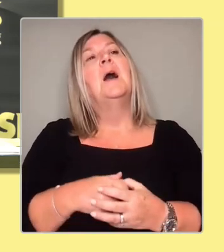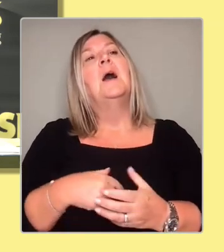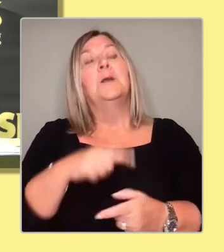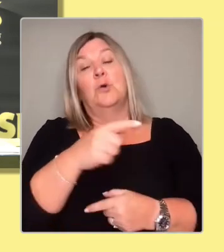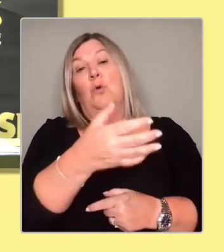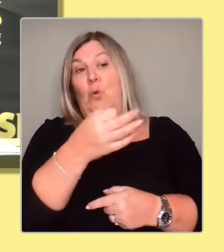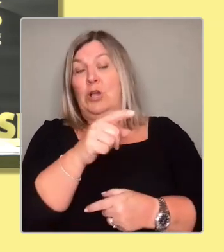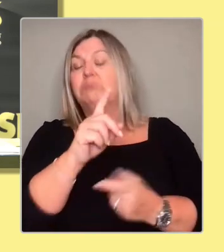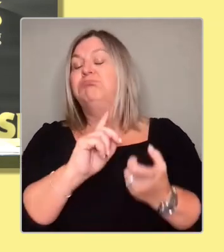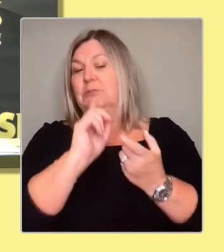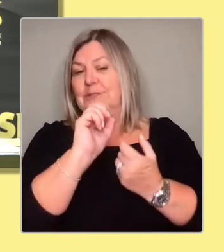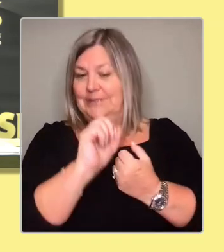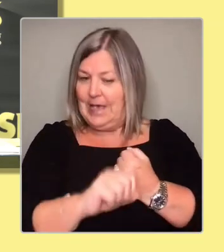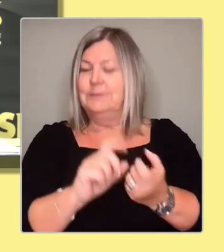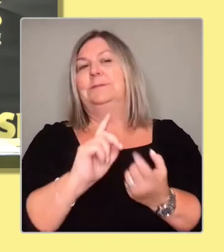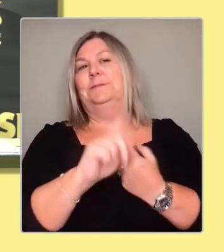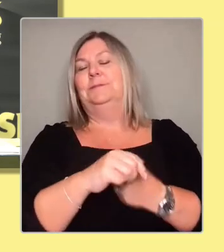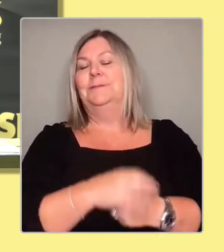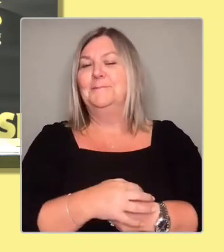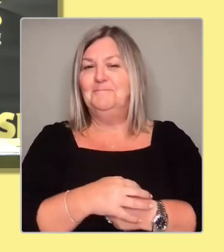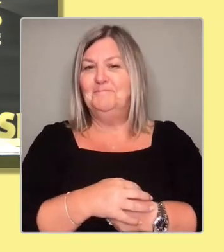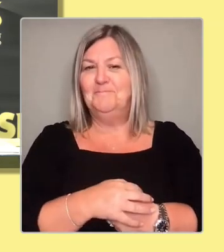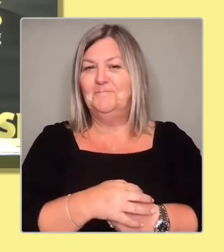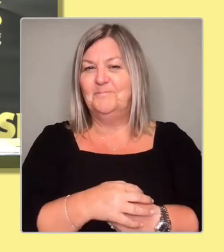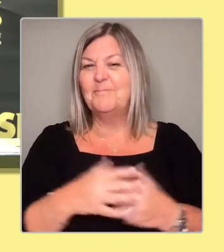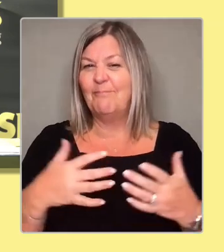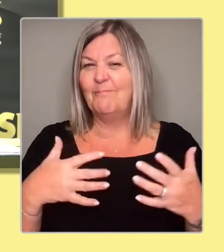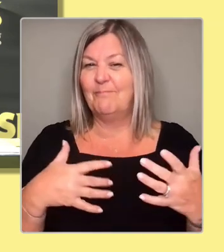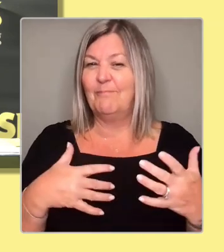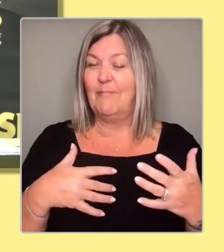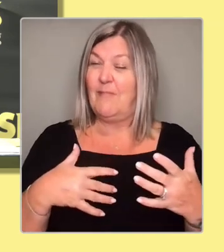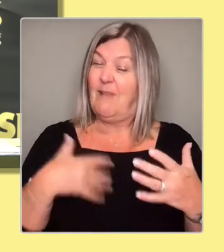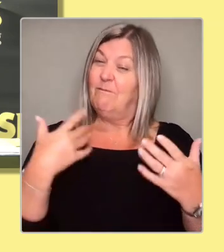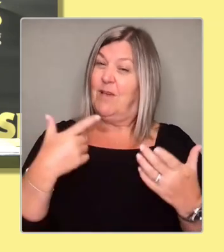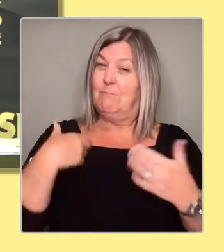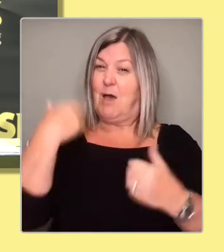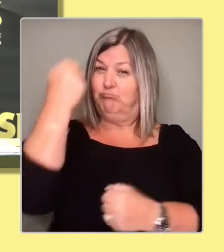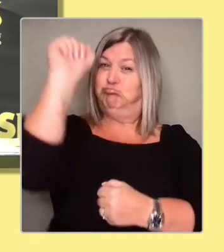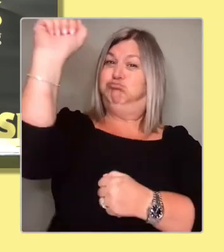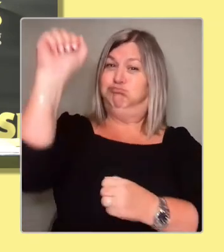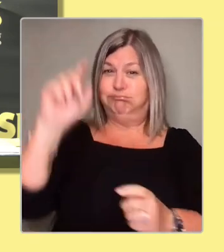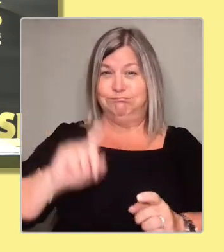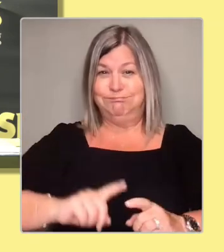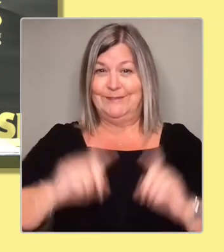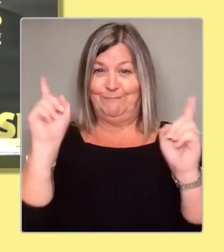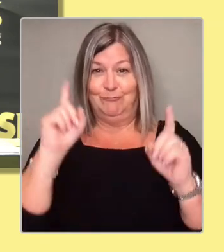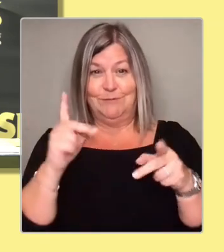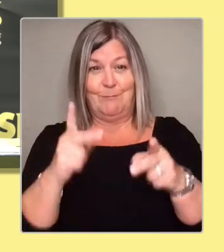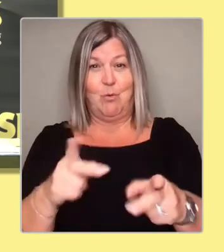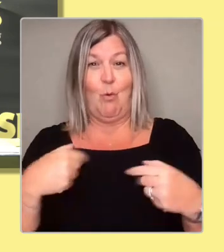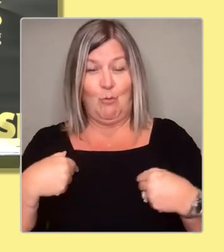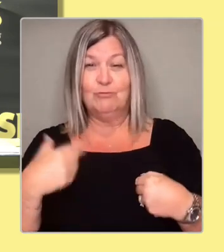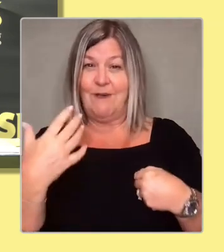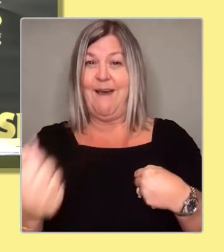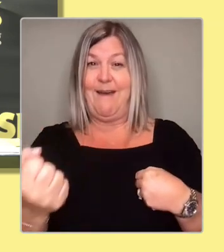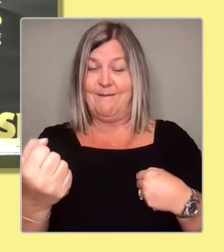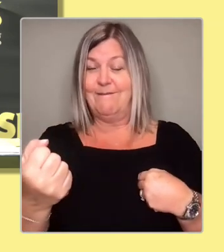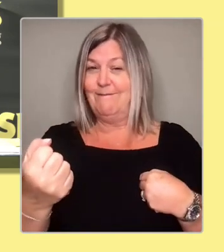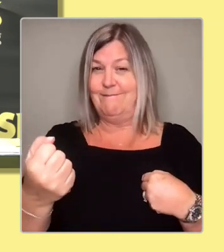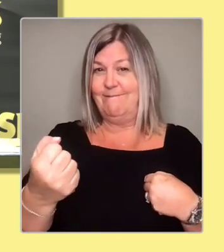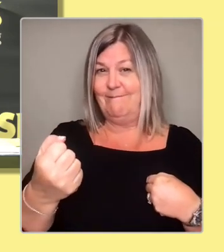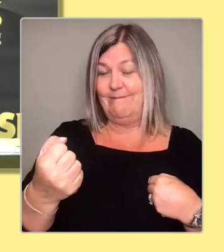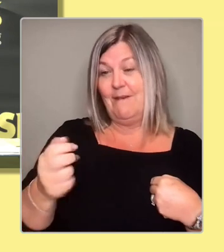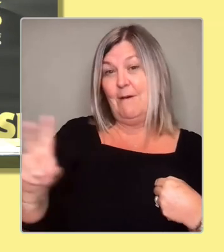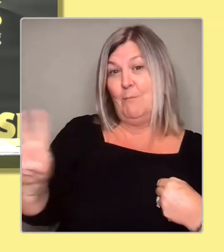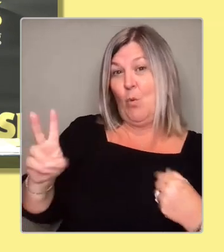I actually think I'm putting forward quite a radical approach, which is not obviously shared by my fellow candidates here. And so I